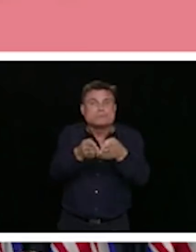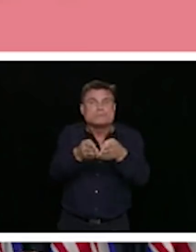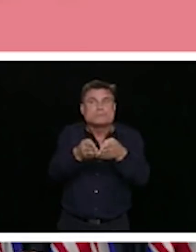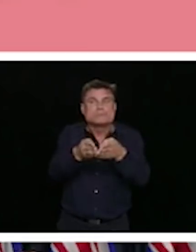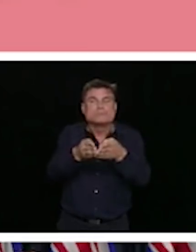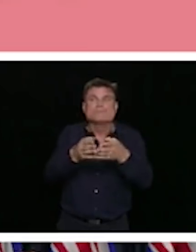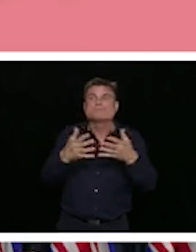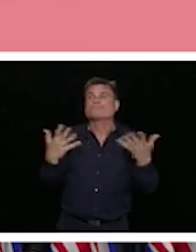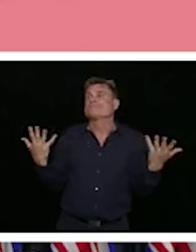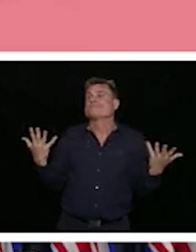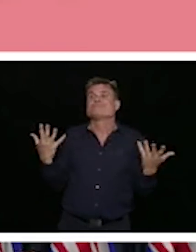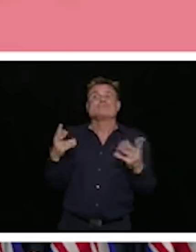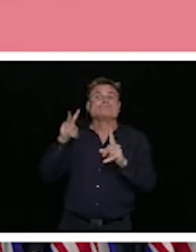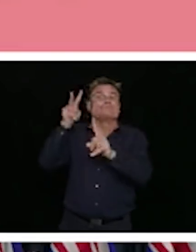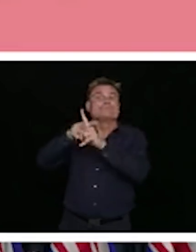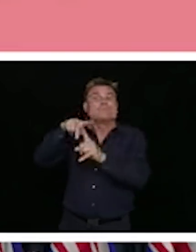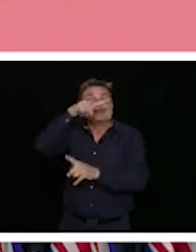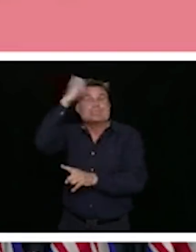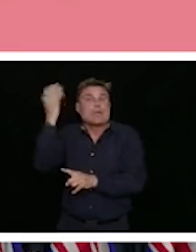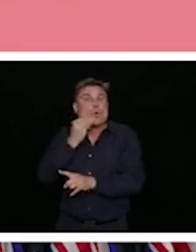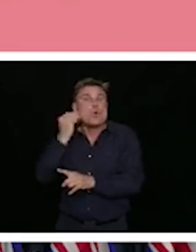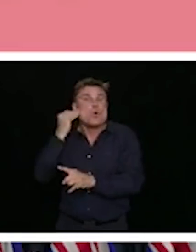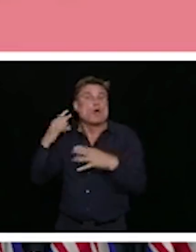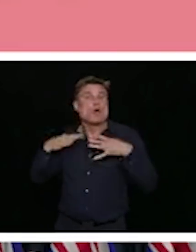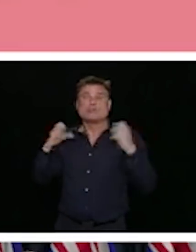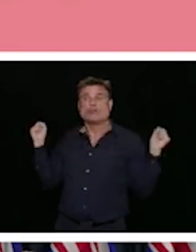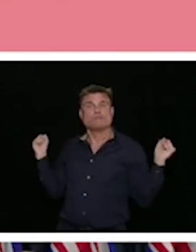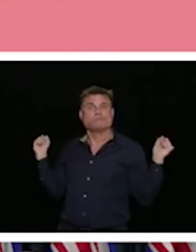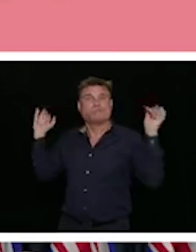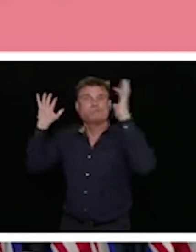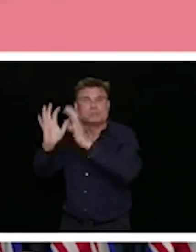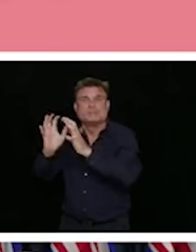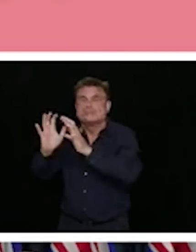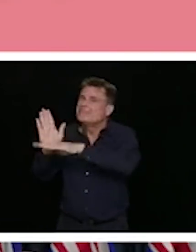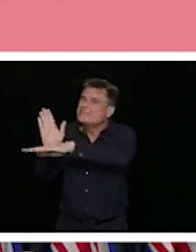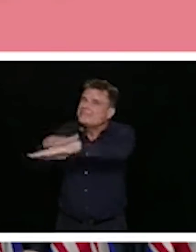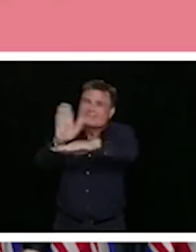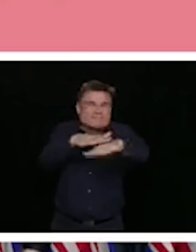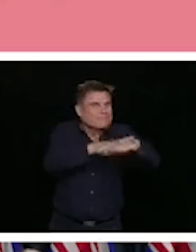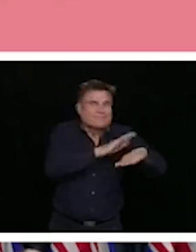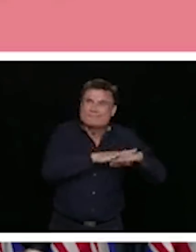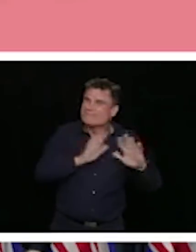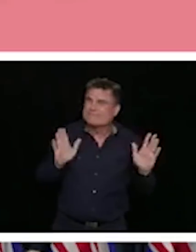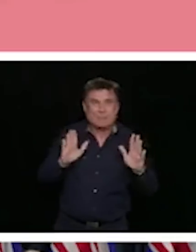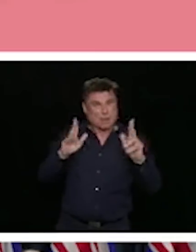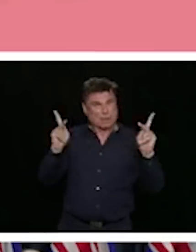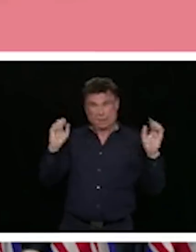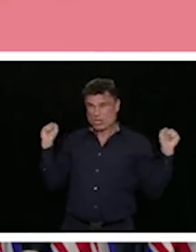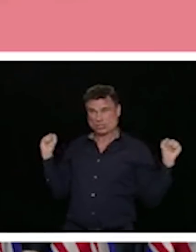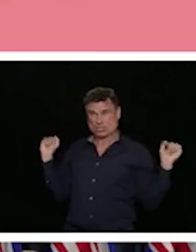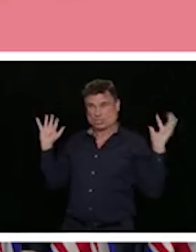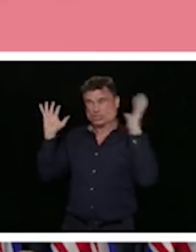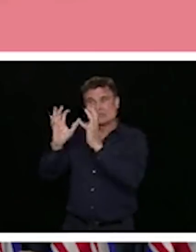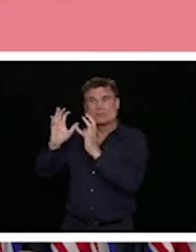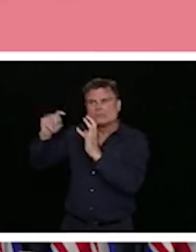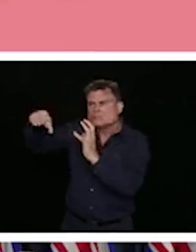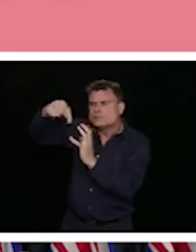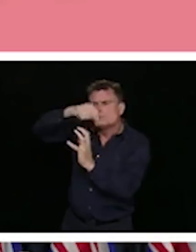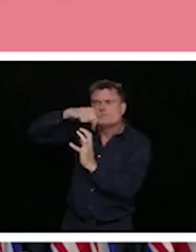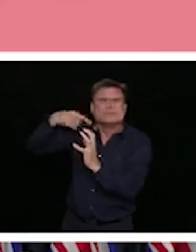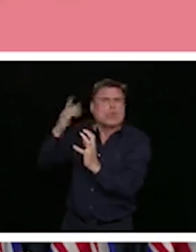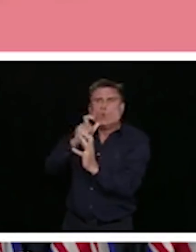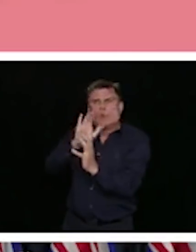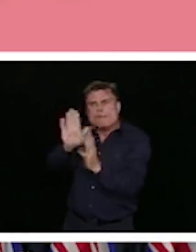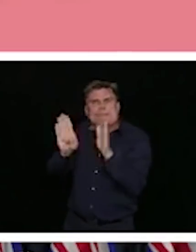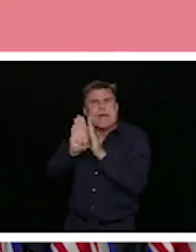may not know the people that we are in those close contact with. It's often outdoors or a combination of indoors outdoors but